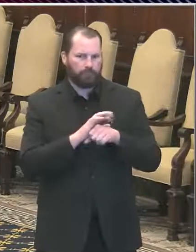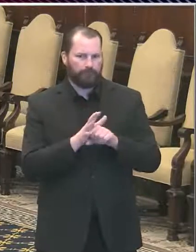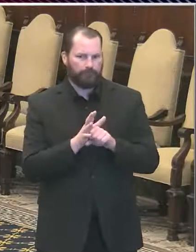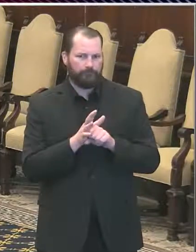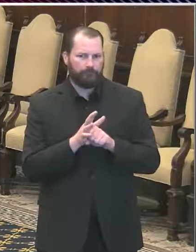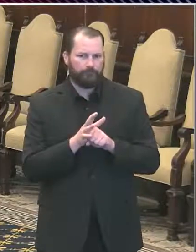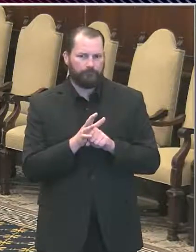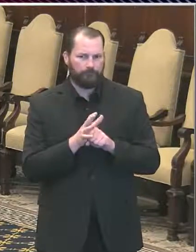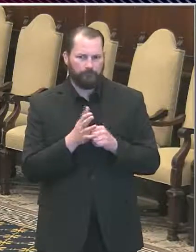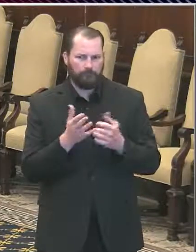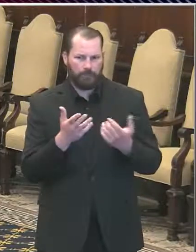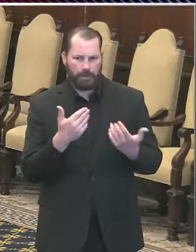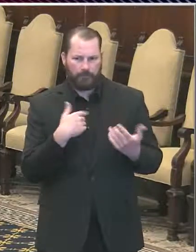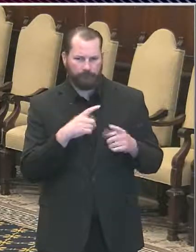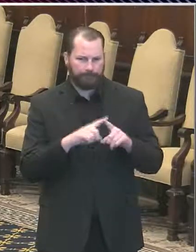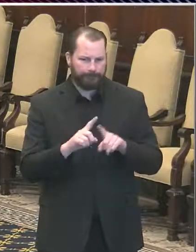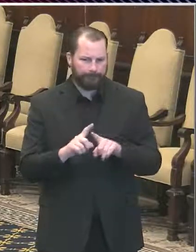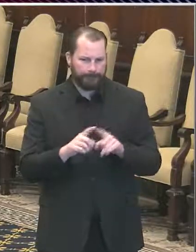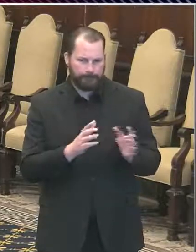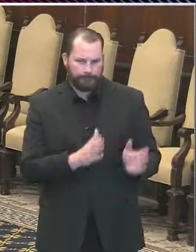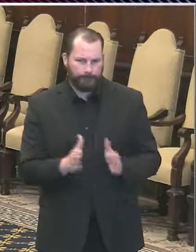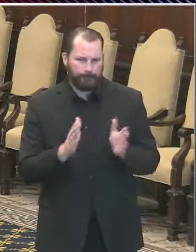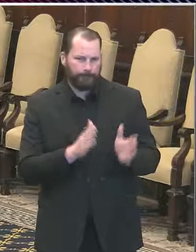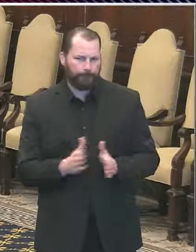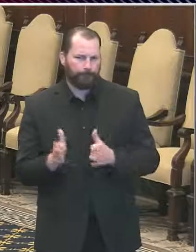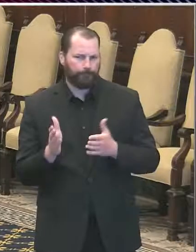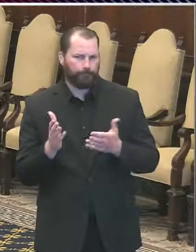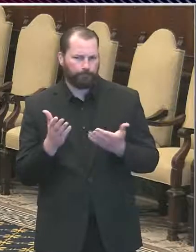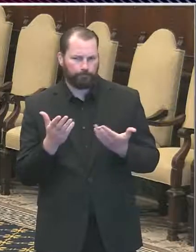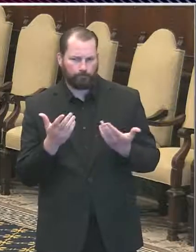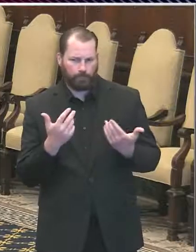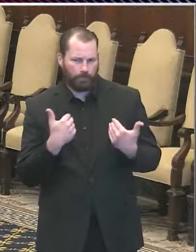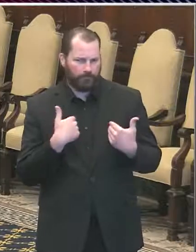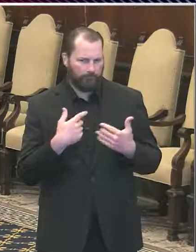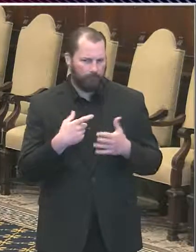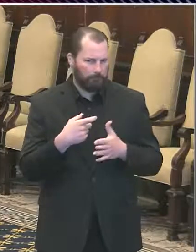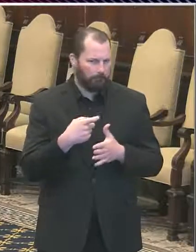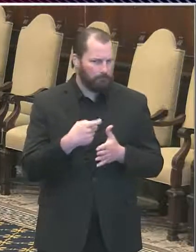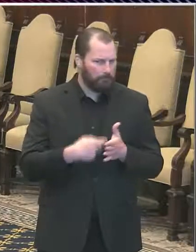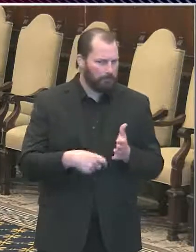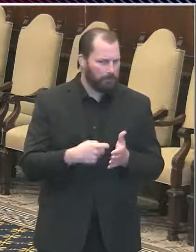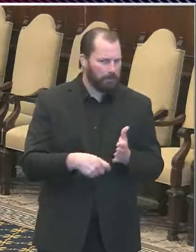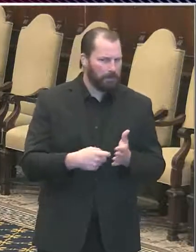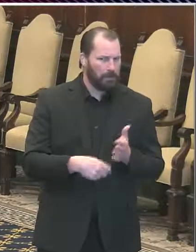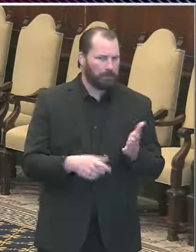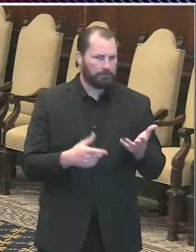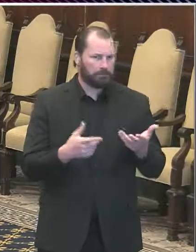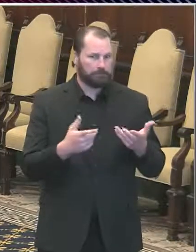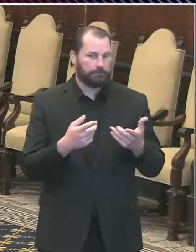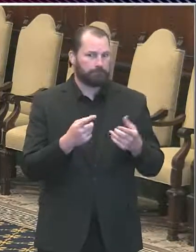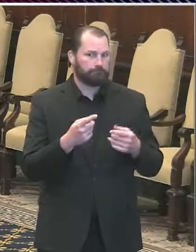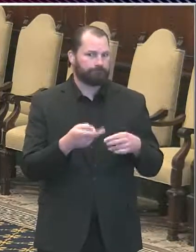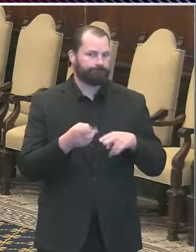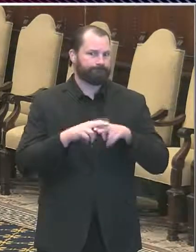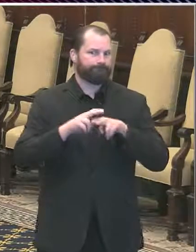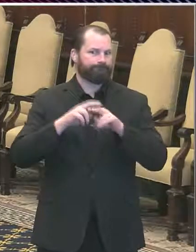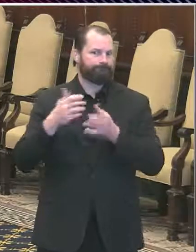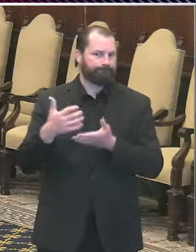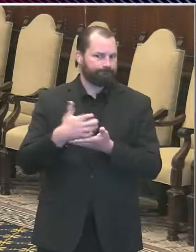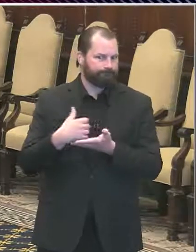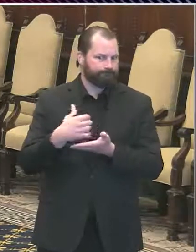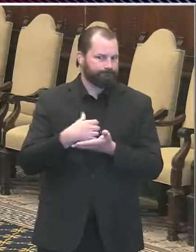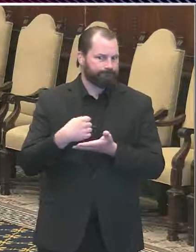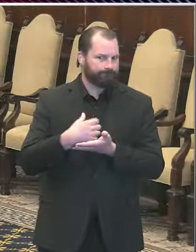congestion pricing as a way to increase revenue for the city? That has not been an issue that's been raised in our conversations.